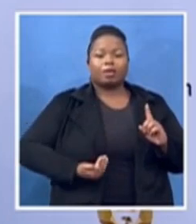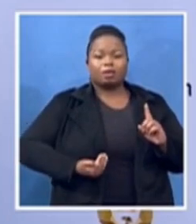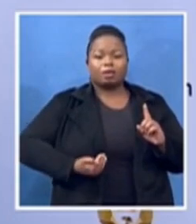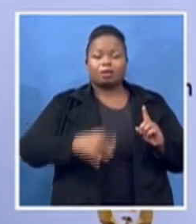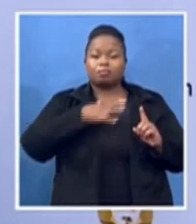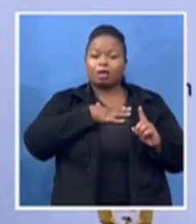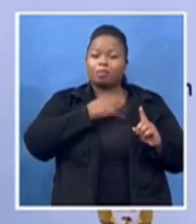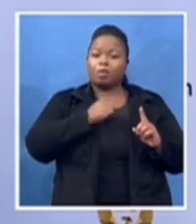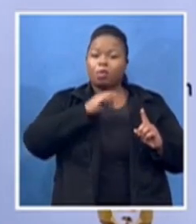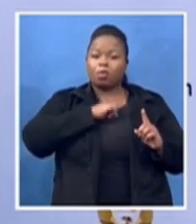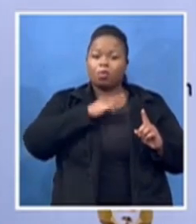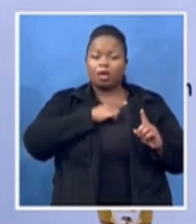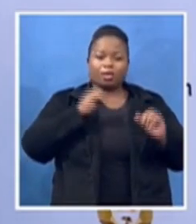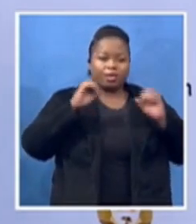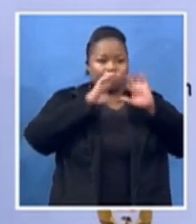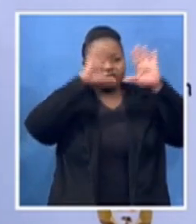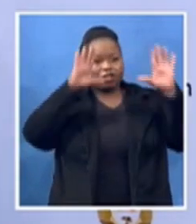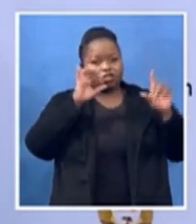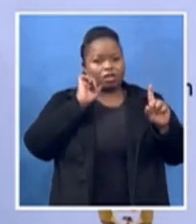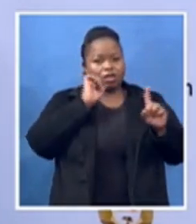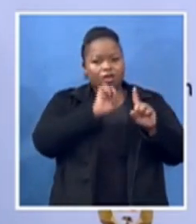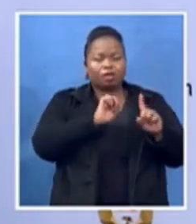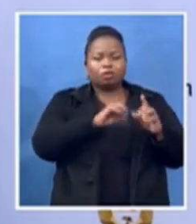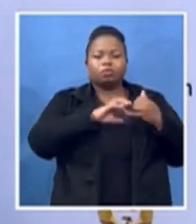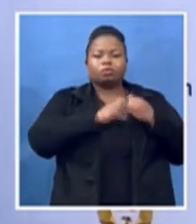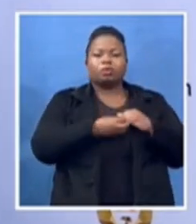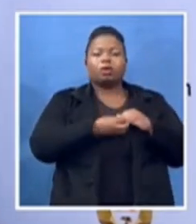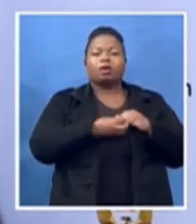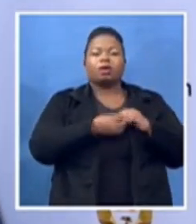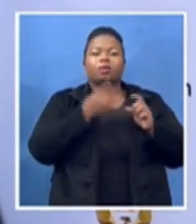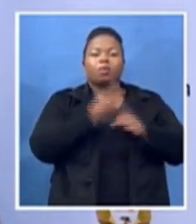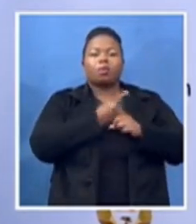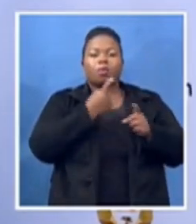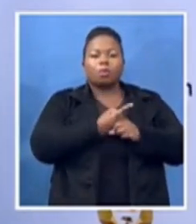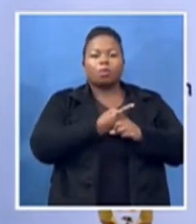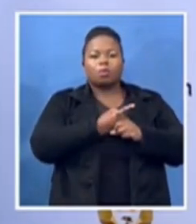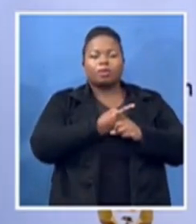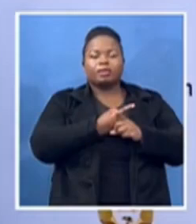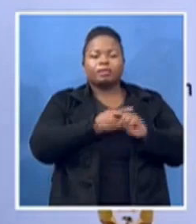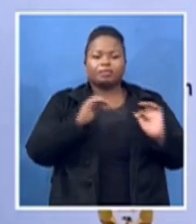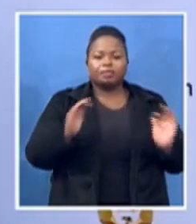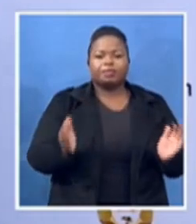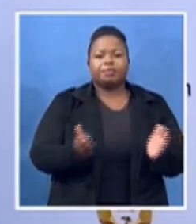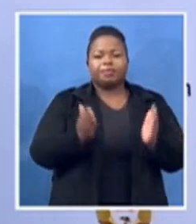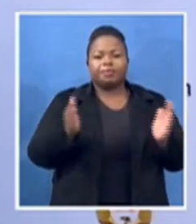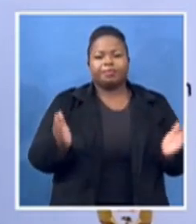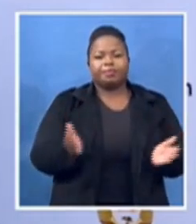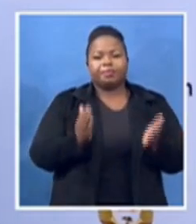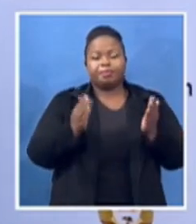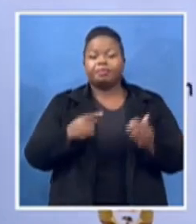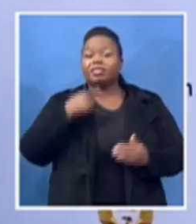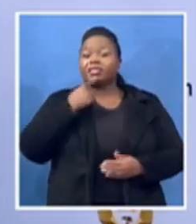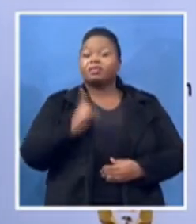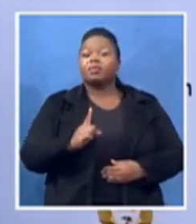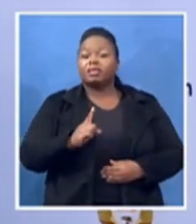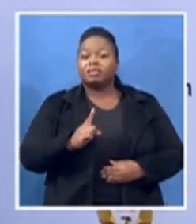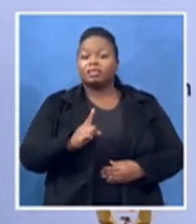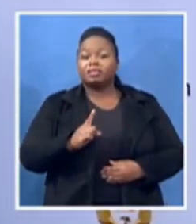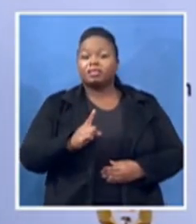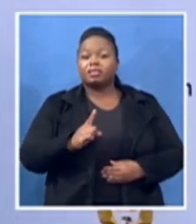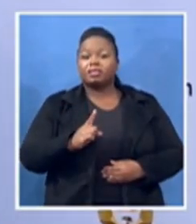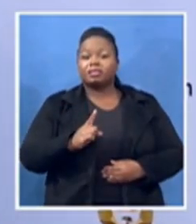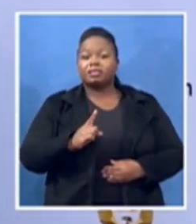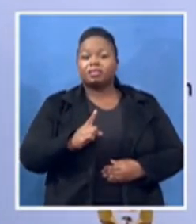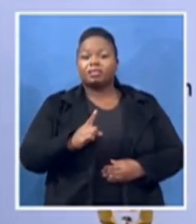lifting he said she said don't live above your people make